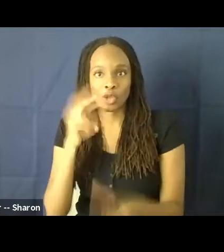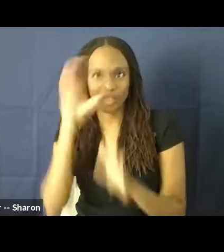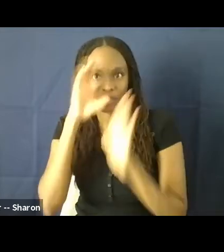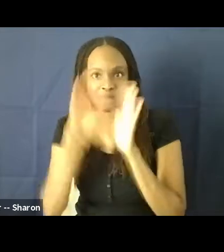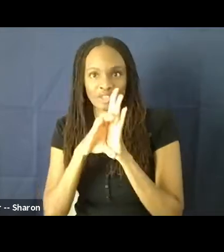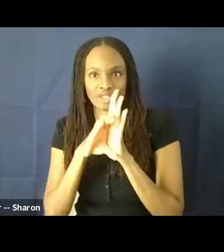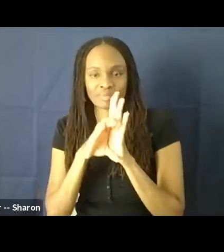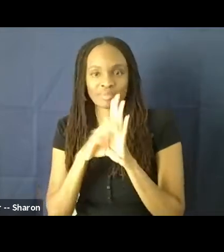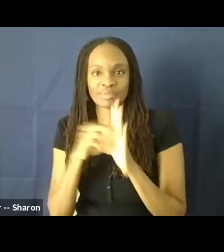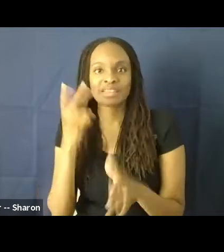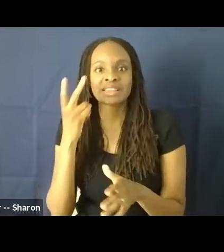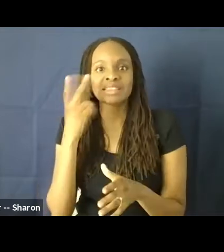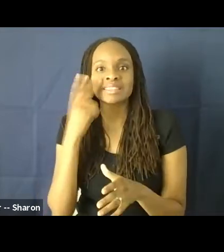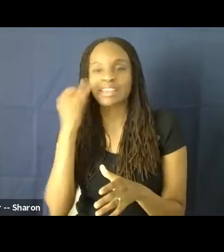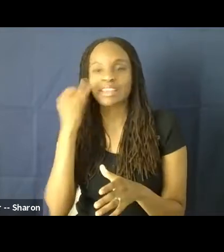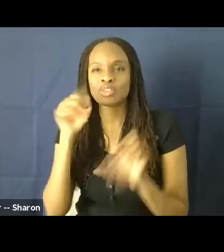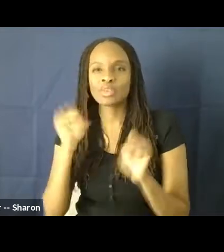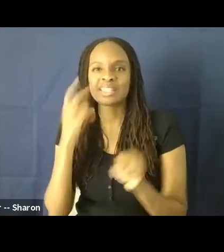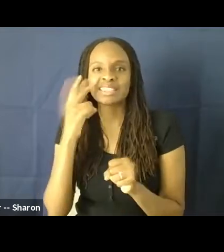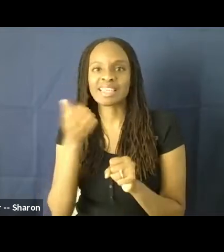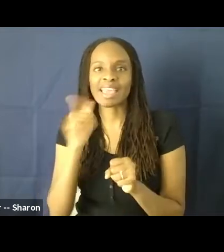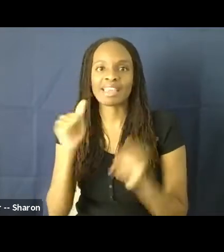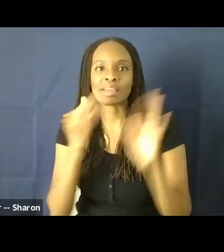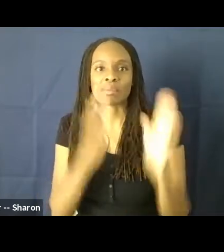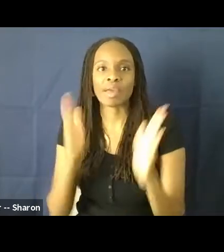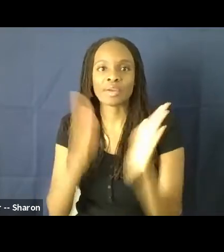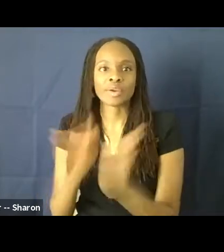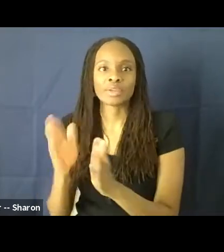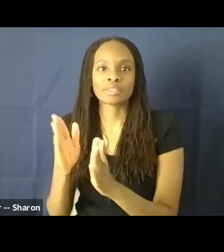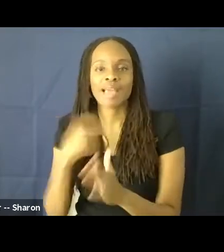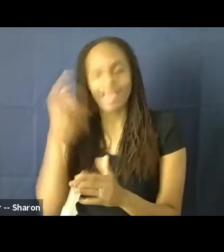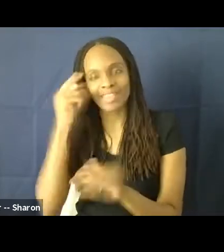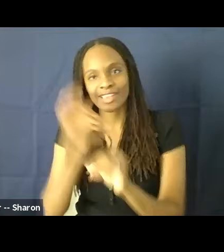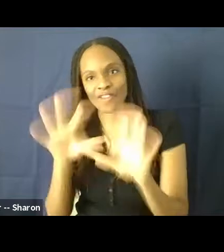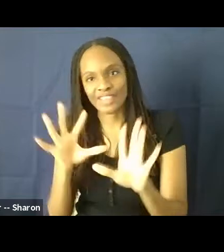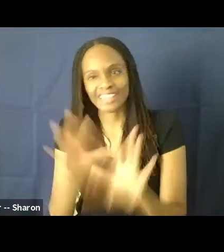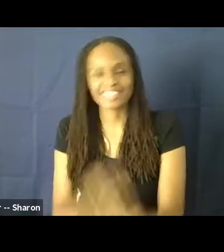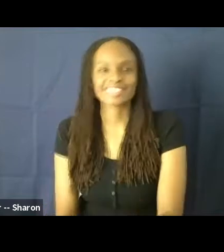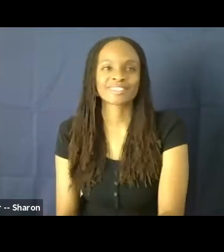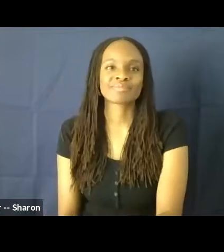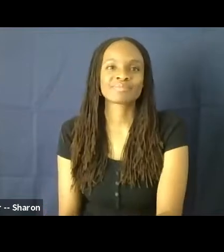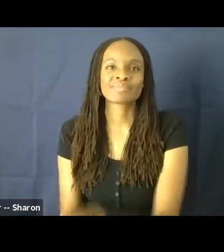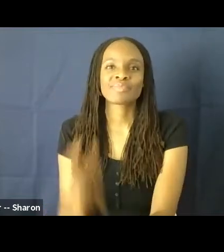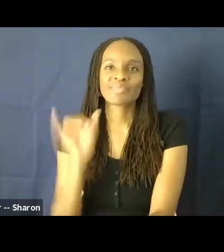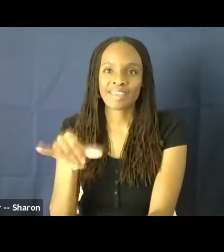what you can, if you can discern any patterns. I think it might be obvious that